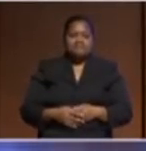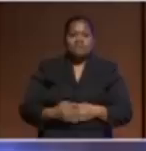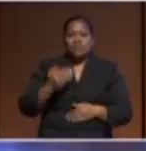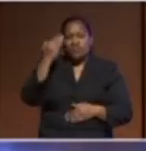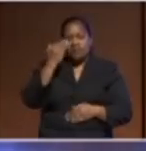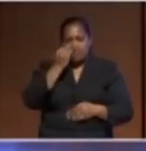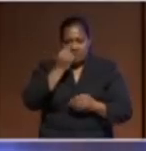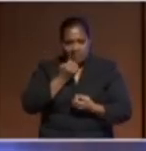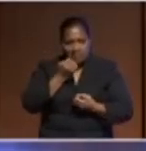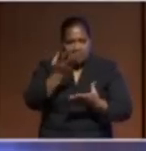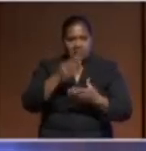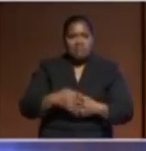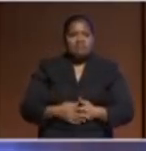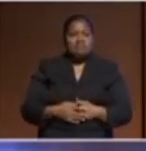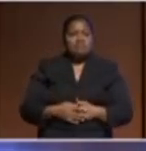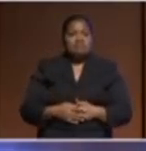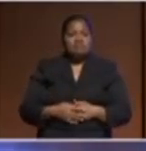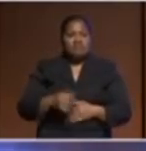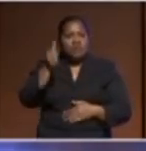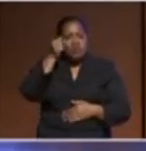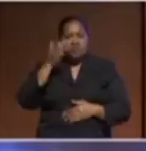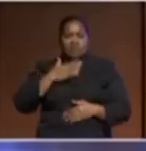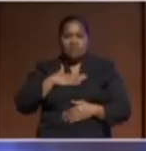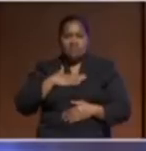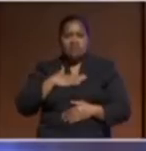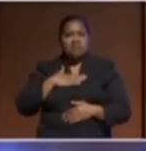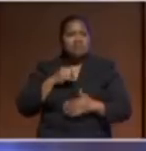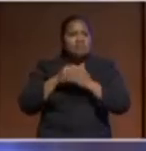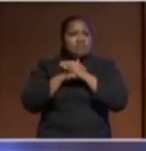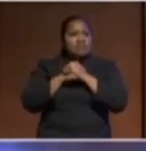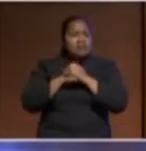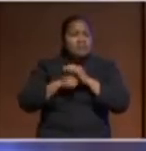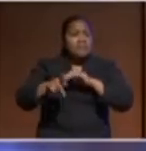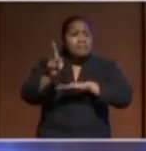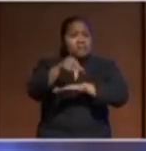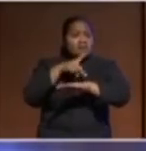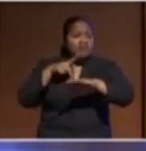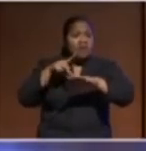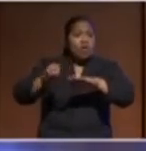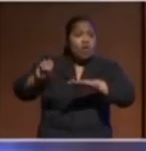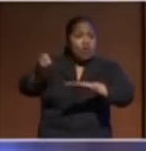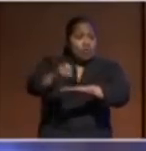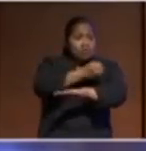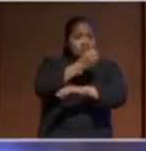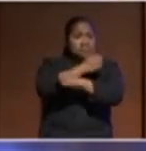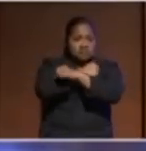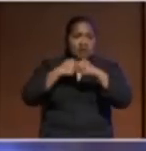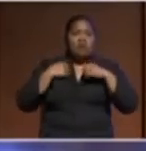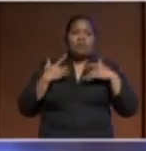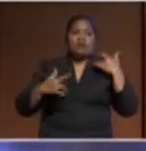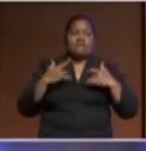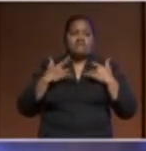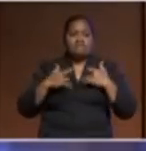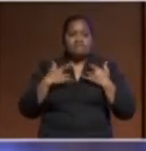colleagues have a deeper background on it but the Pacific Ocean is our lives you know